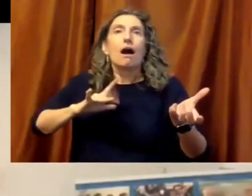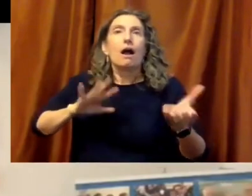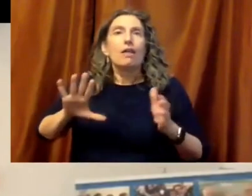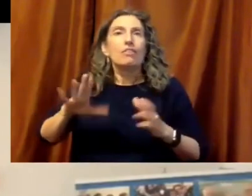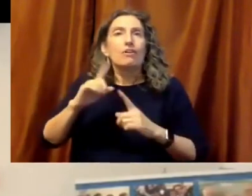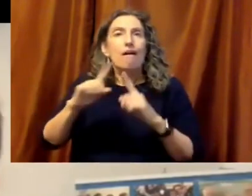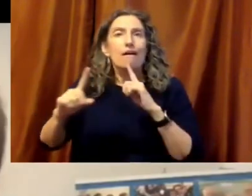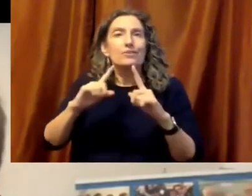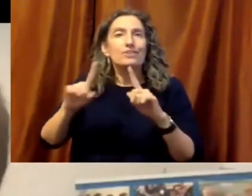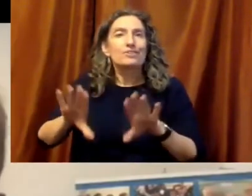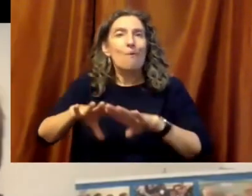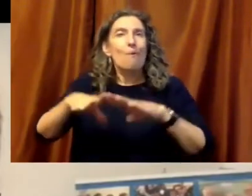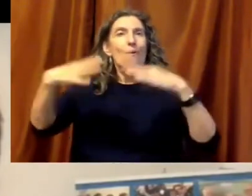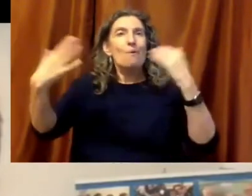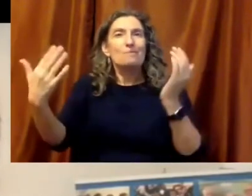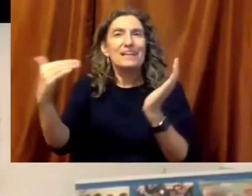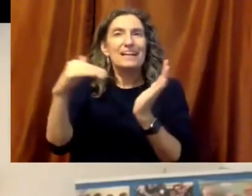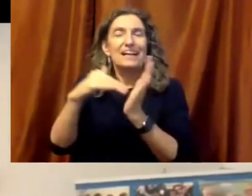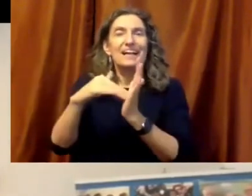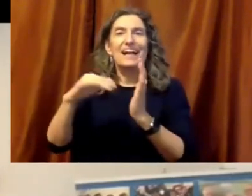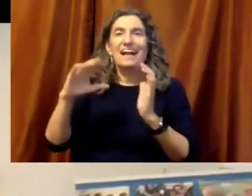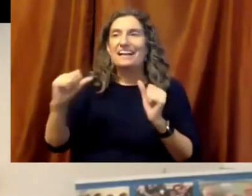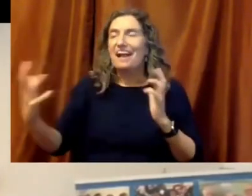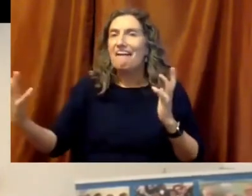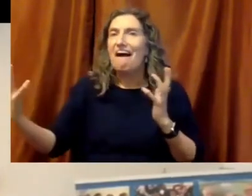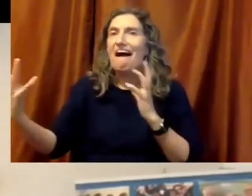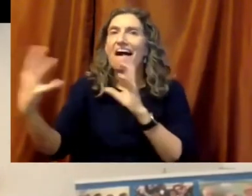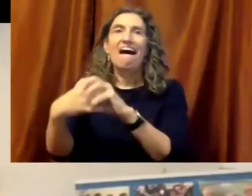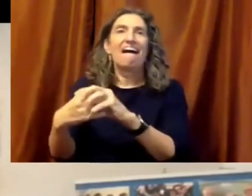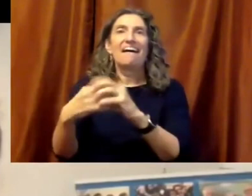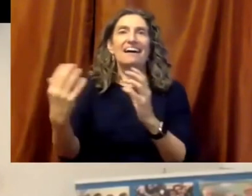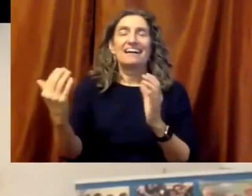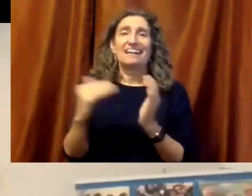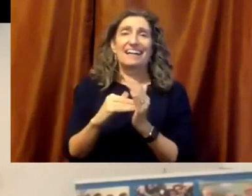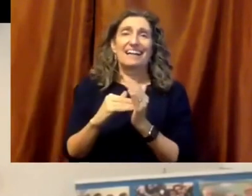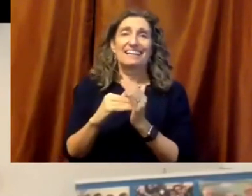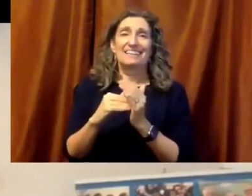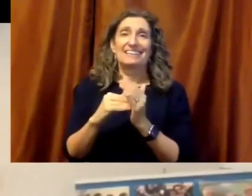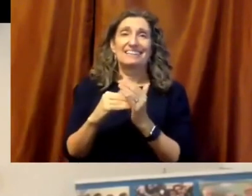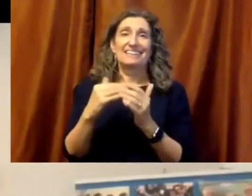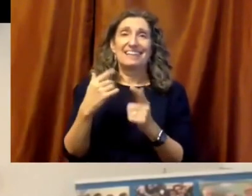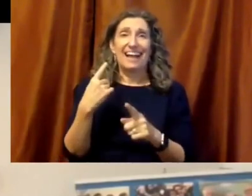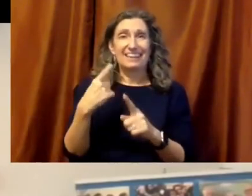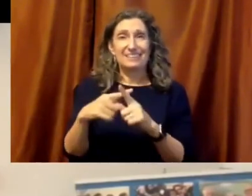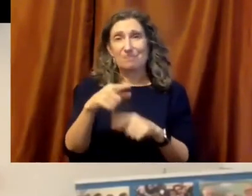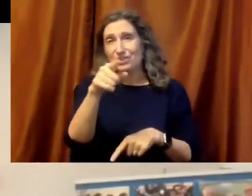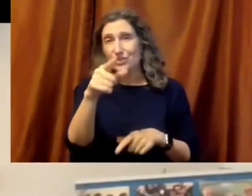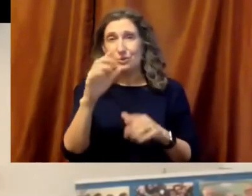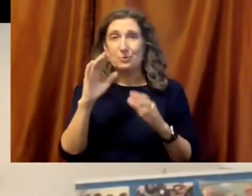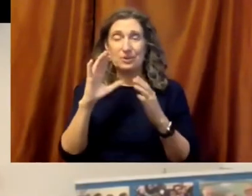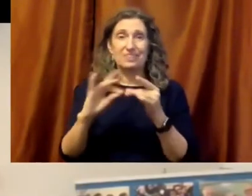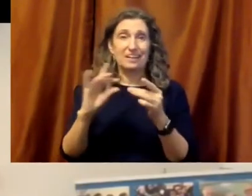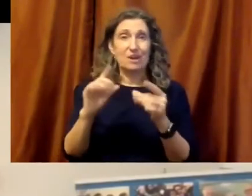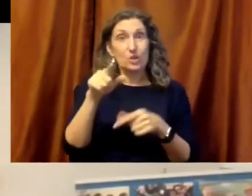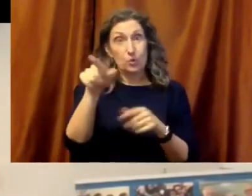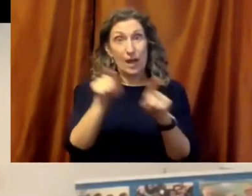happening in the conversation and the real possibilities of reengagement, but also, as you were describing how you